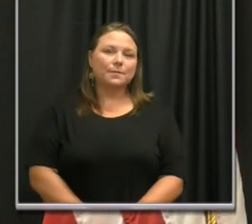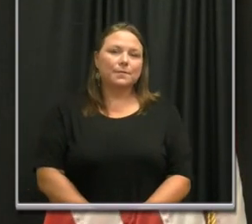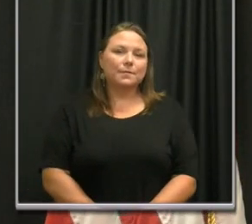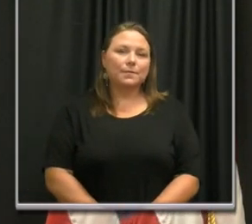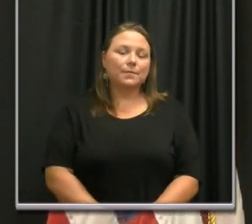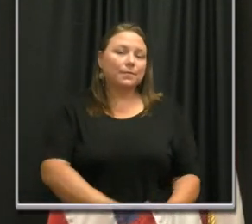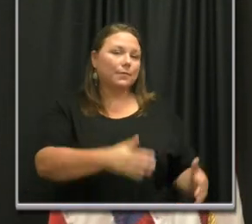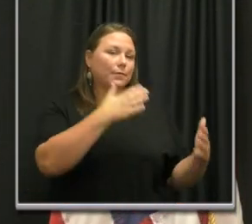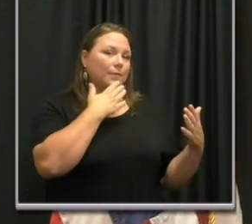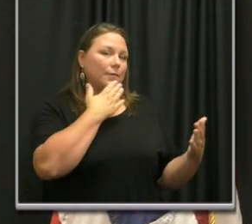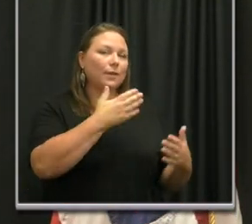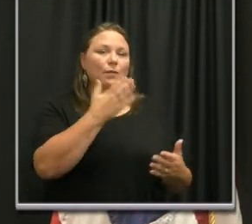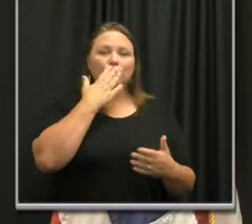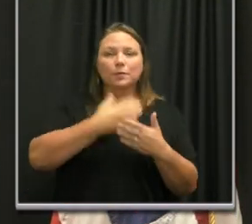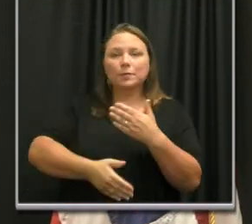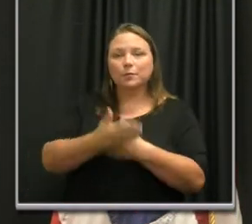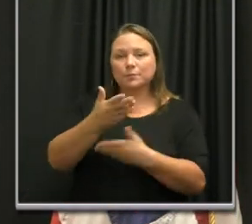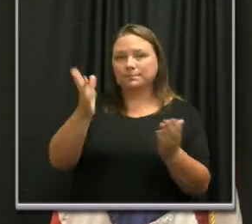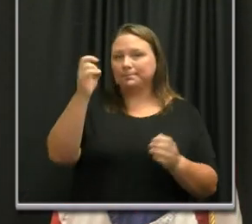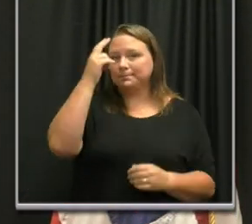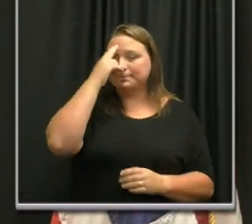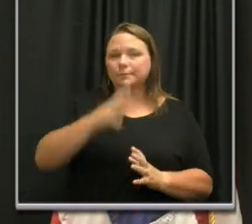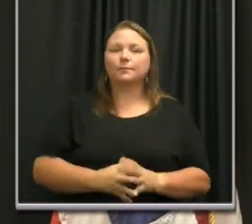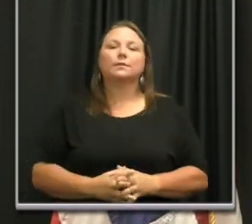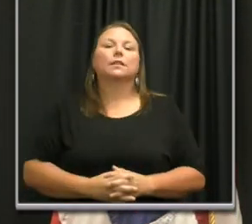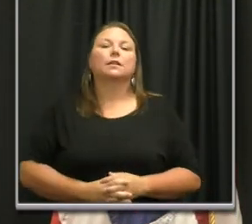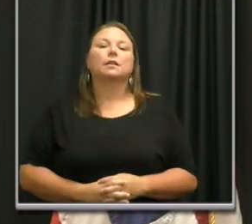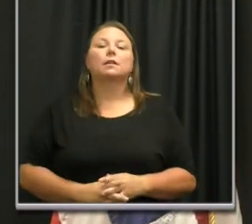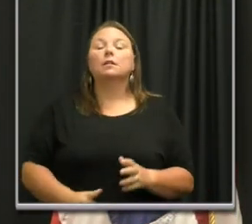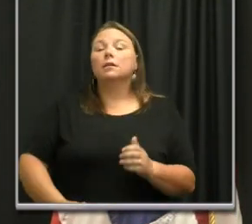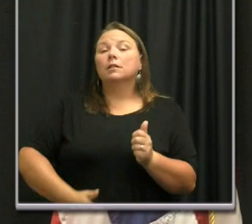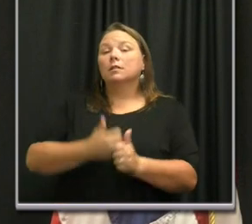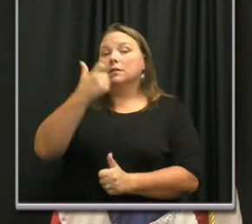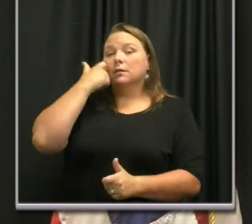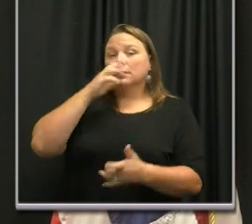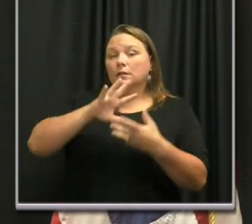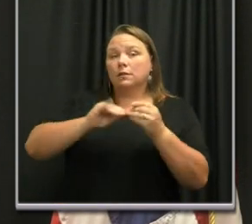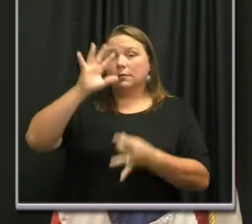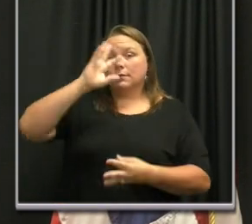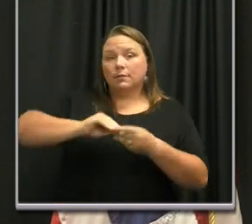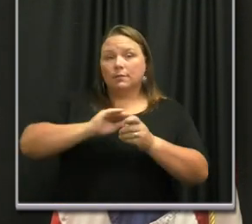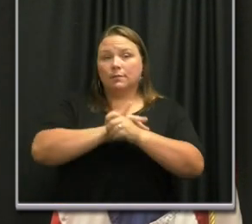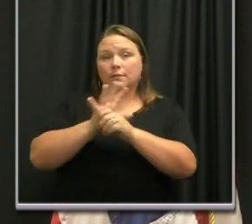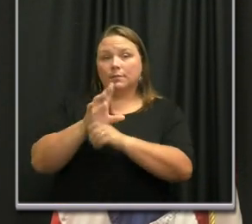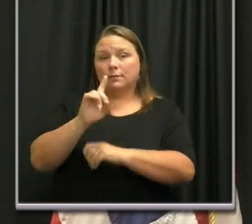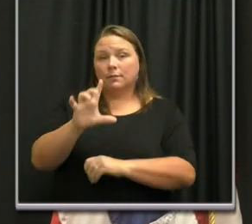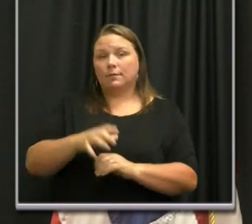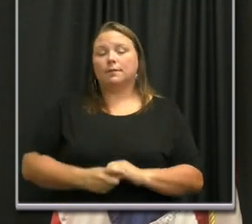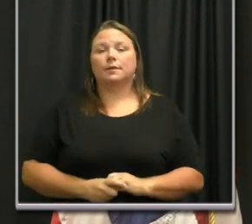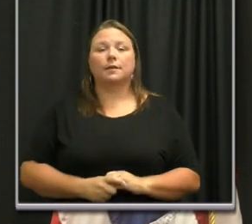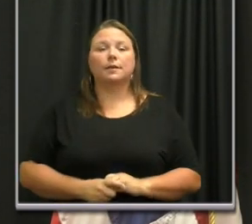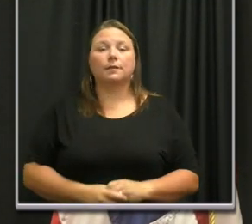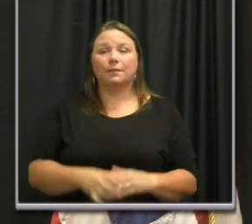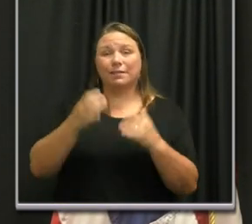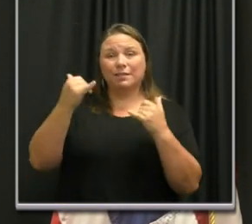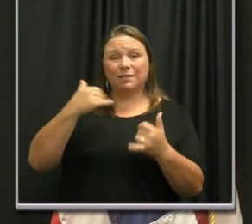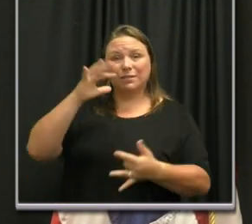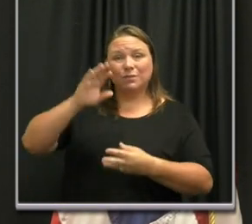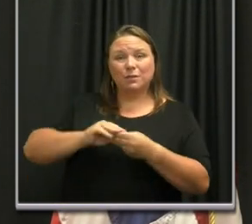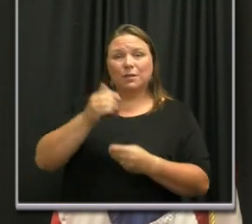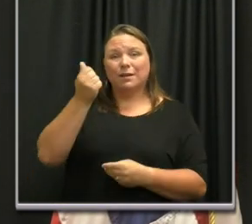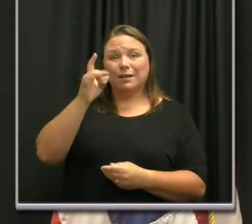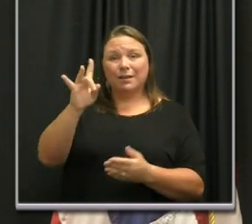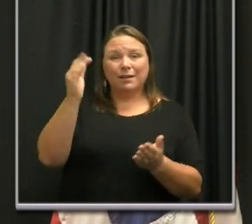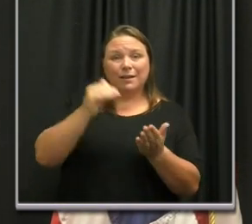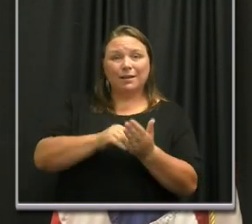Thank you, Mayor Cooper and good morning, Nashville. Here's the latest on coronavirus in Davidson County. We now have 18